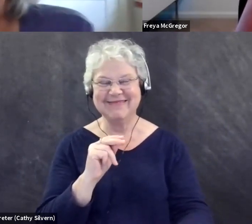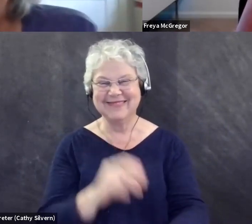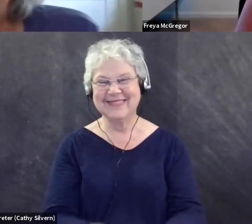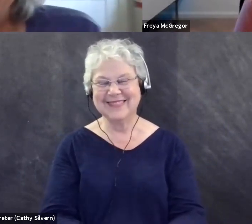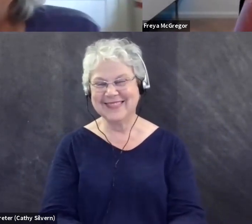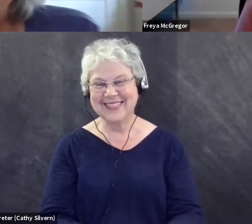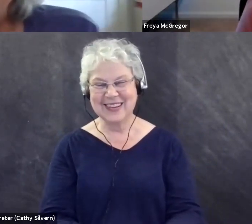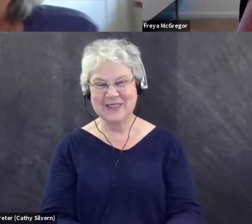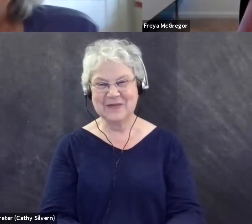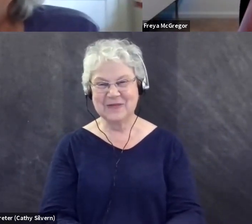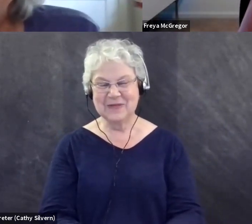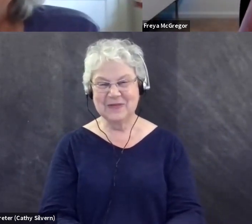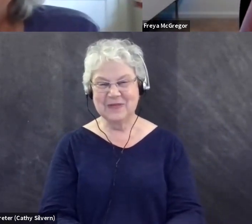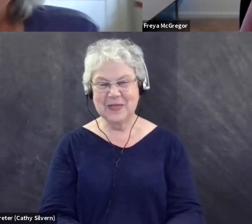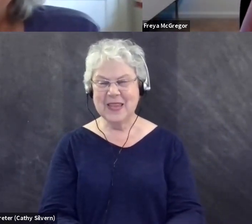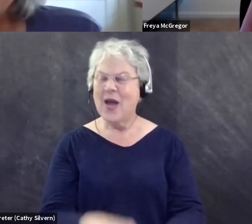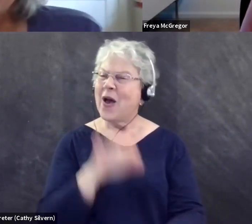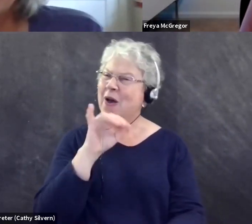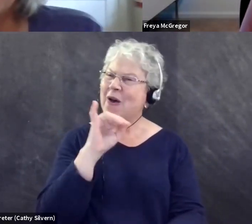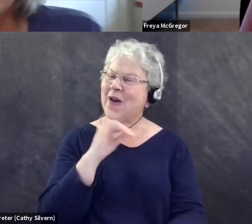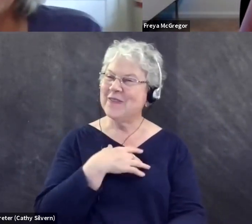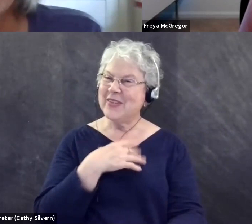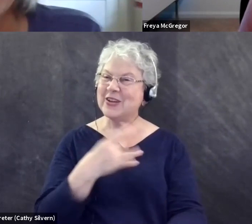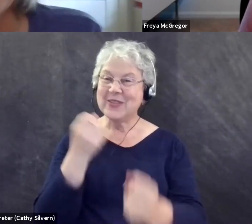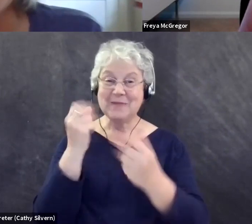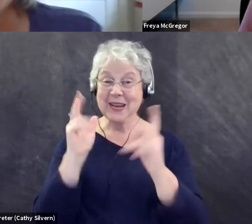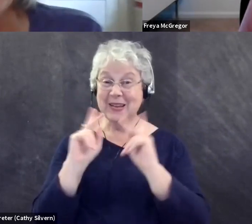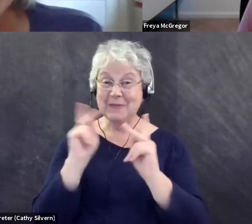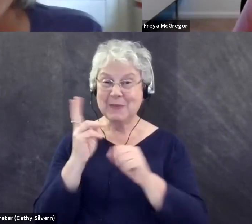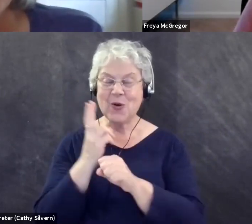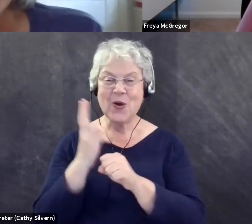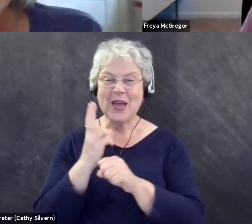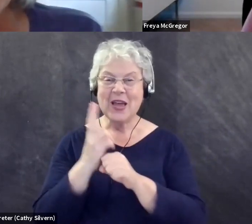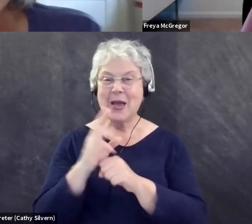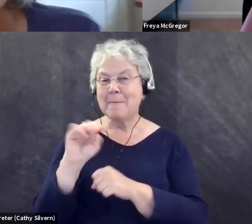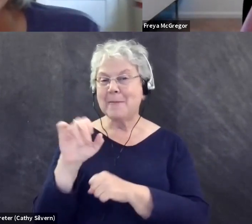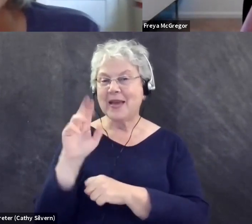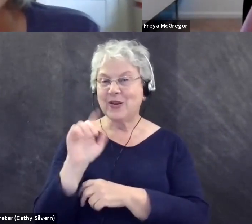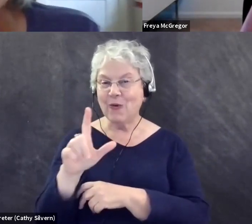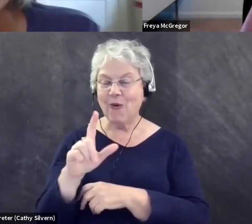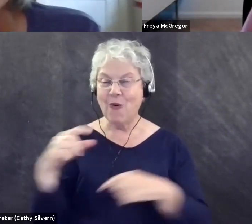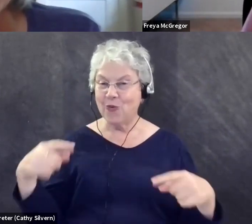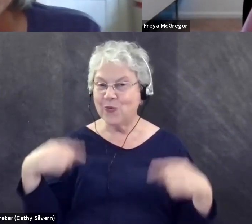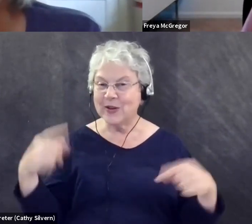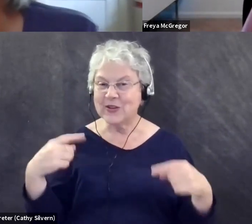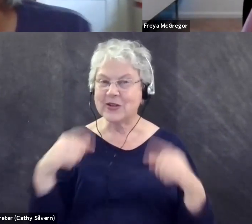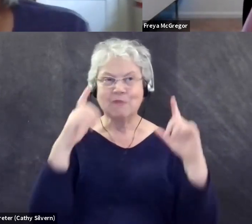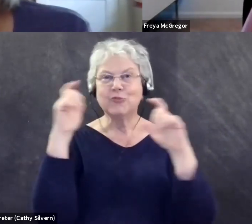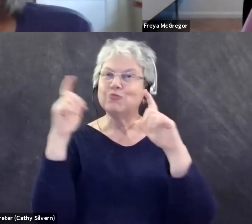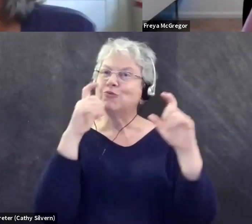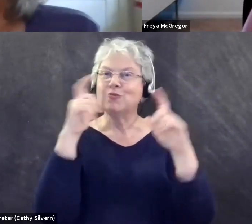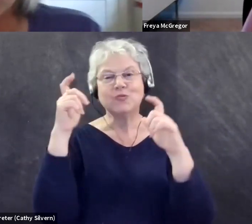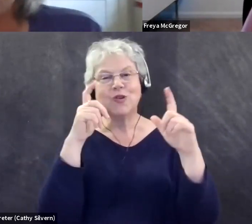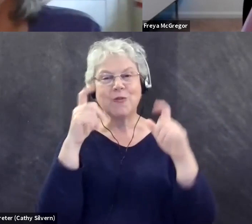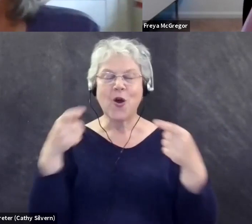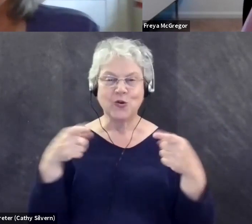No. But I'm bet, I bet there are a bunch of folks who use, um, manual powered wheelchairs, who take photos of birds while